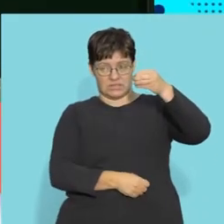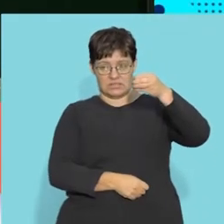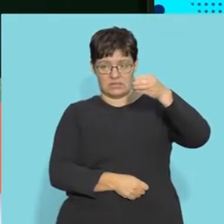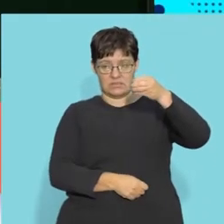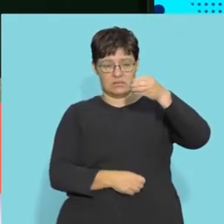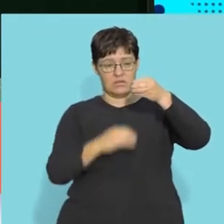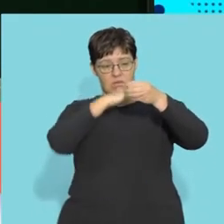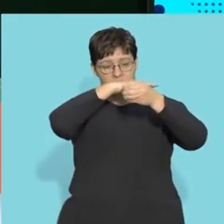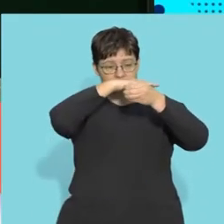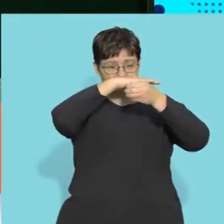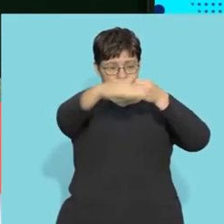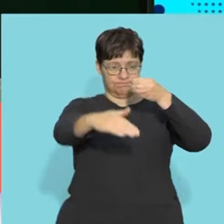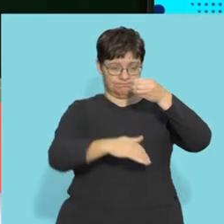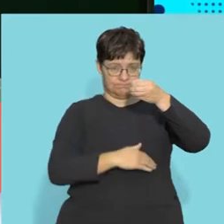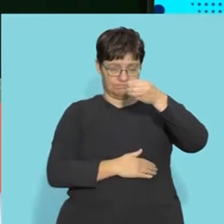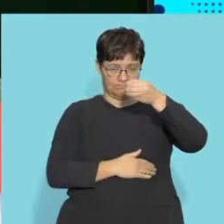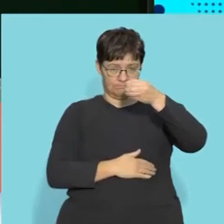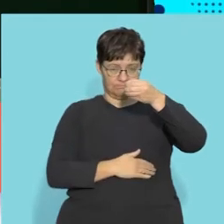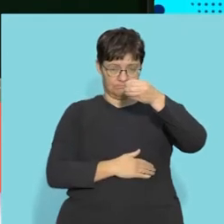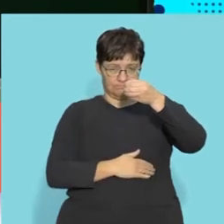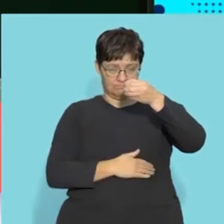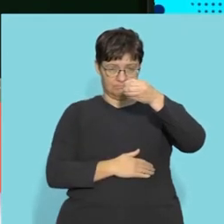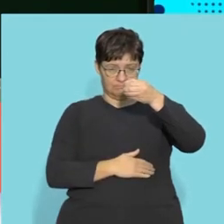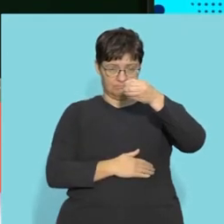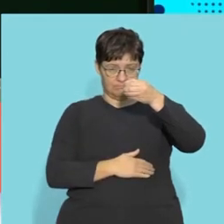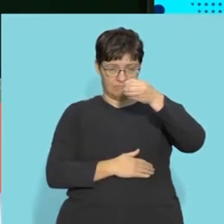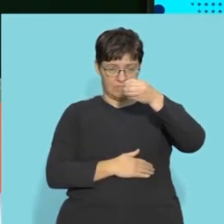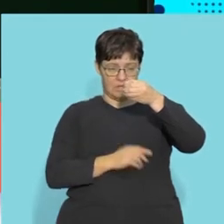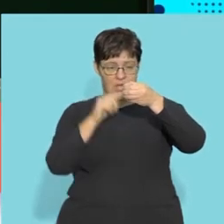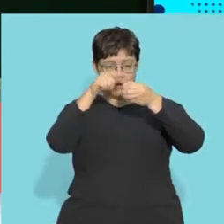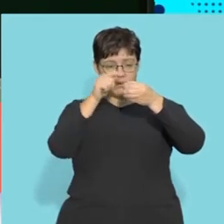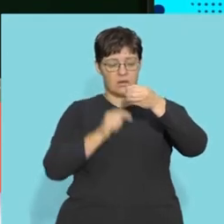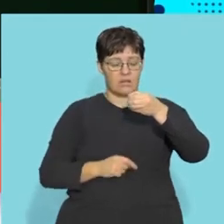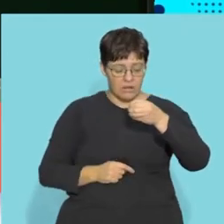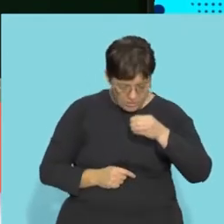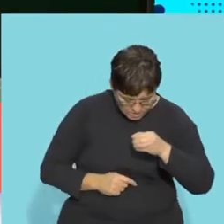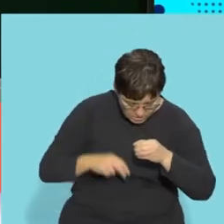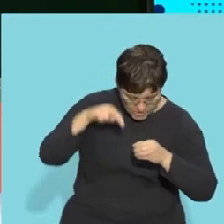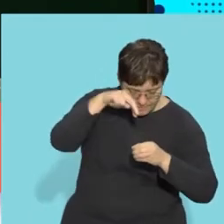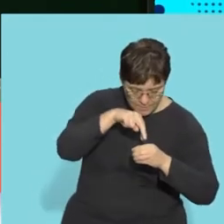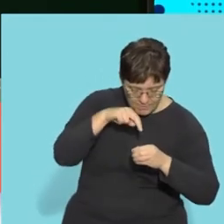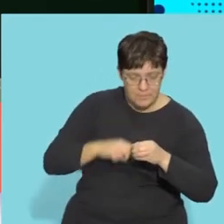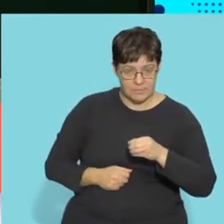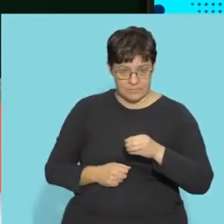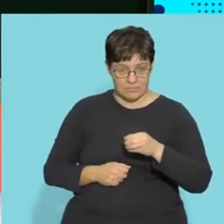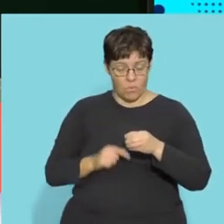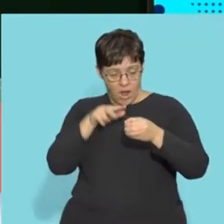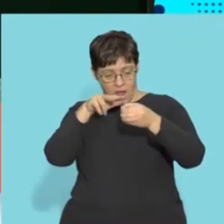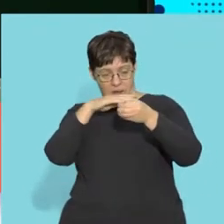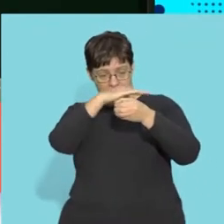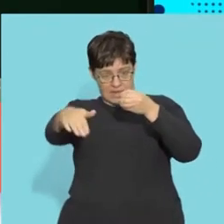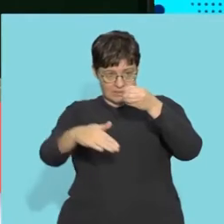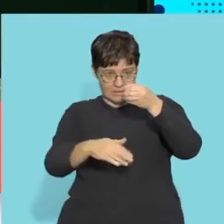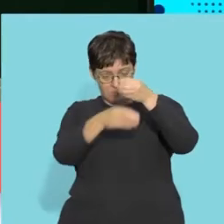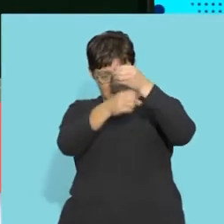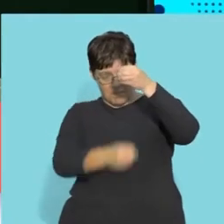spinal cord and you will cut it transversally like this. Right. And then you will look at it from above